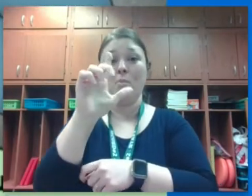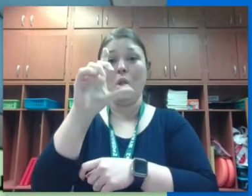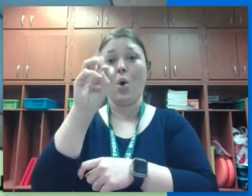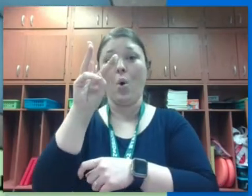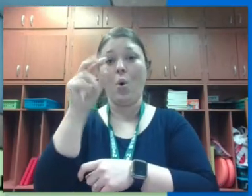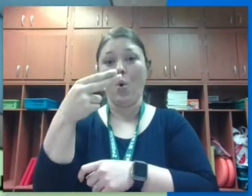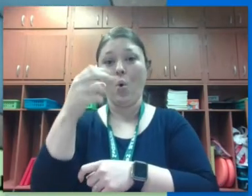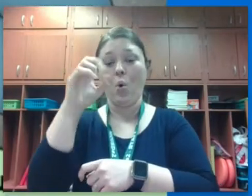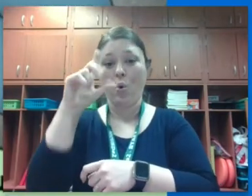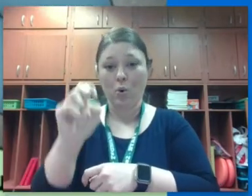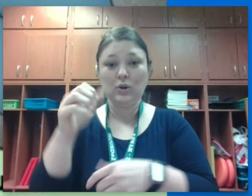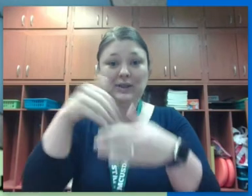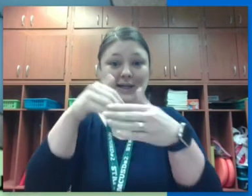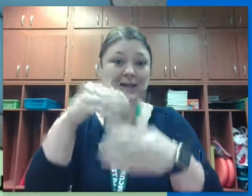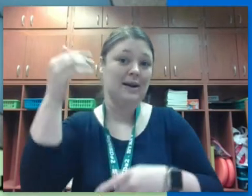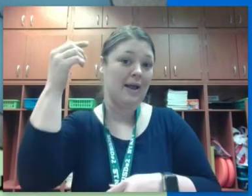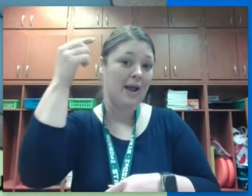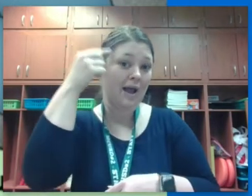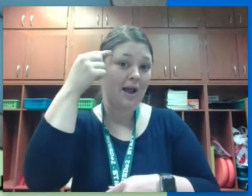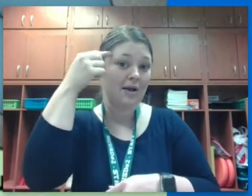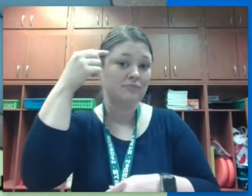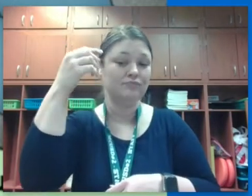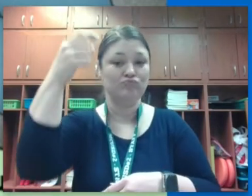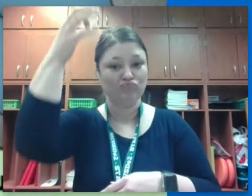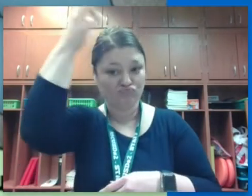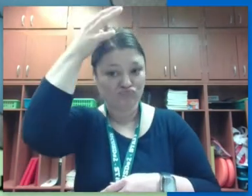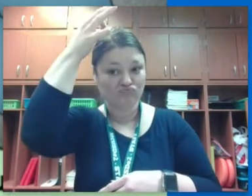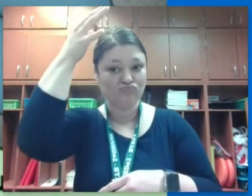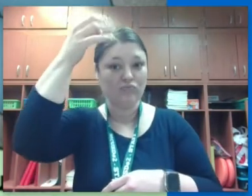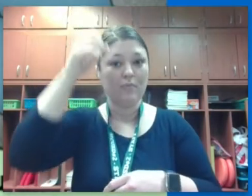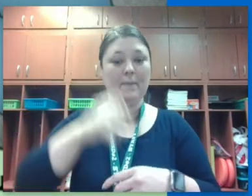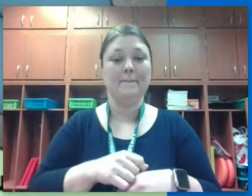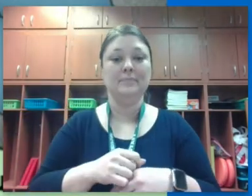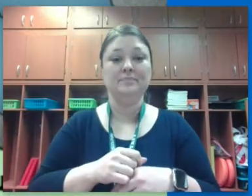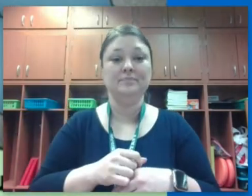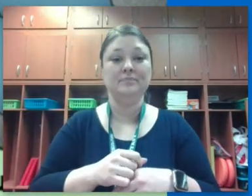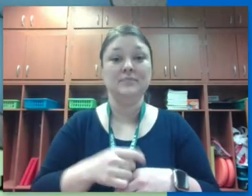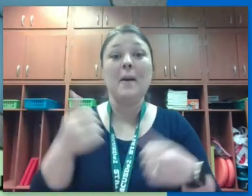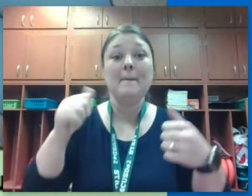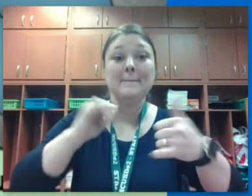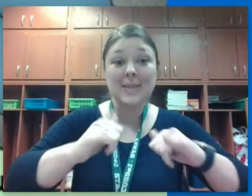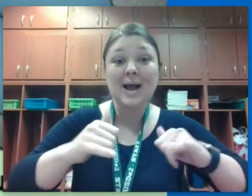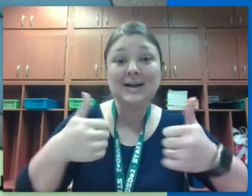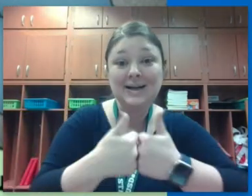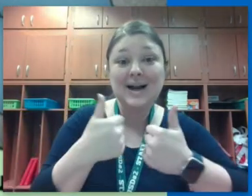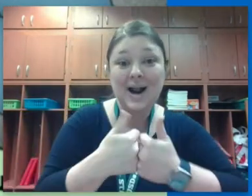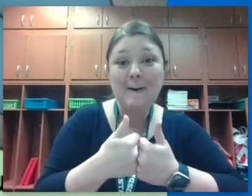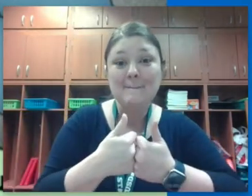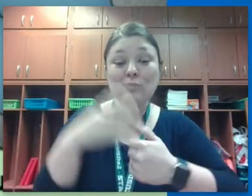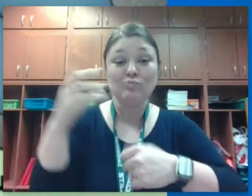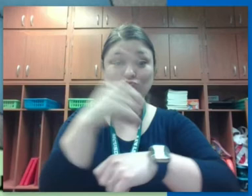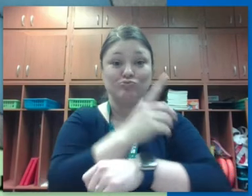let's play a game we're going to play a dolphin call and you see if you can guess what emotion or feeling